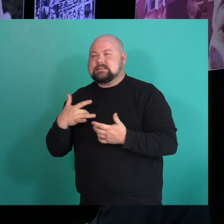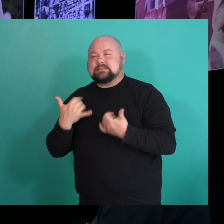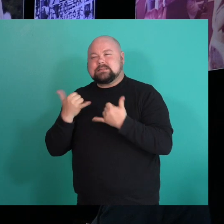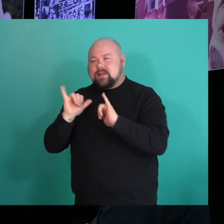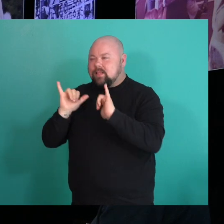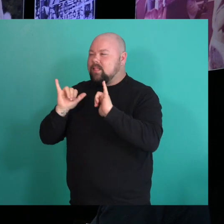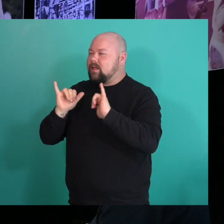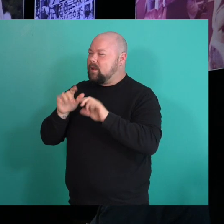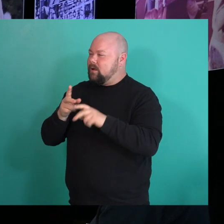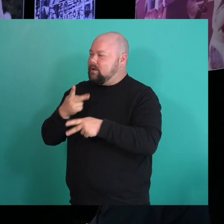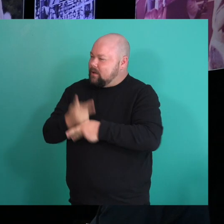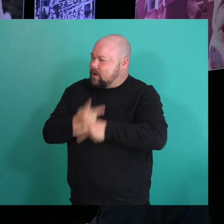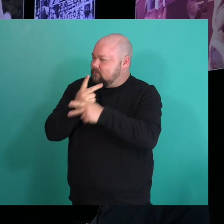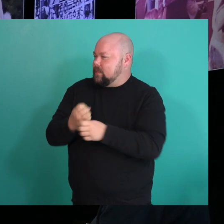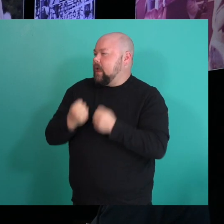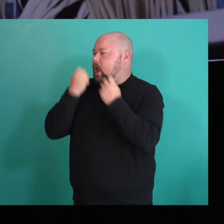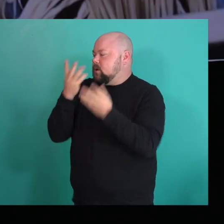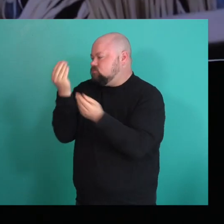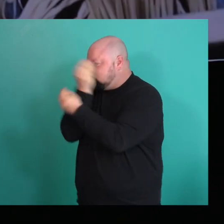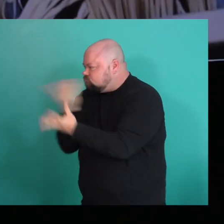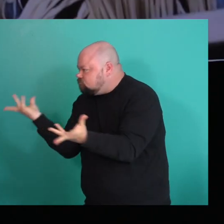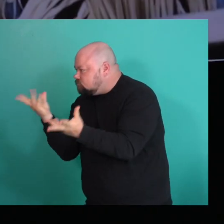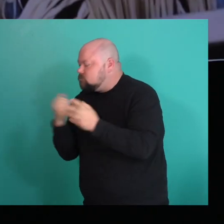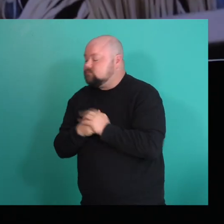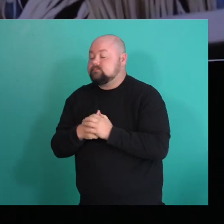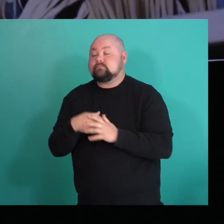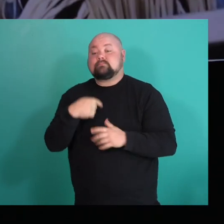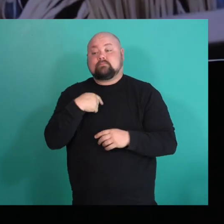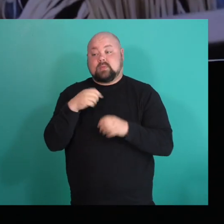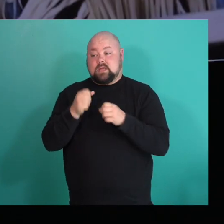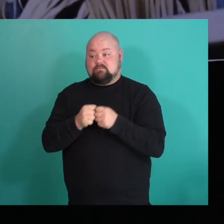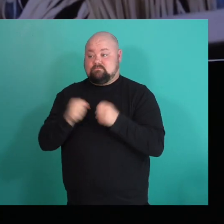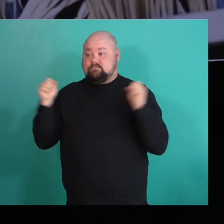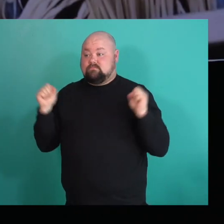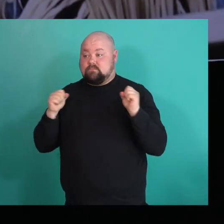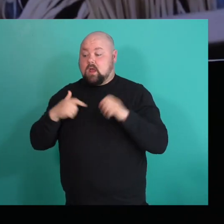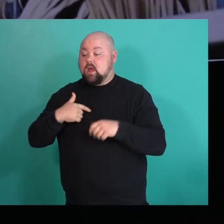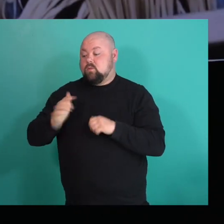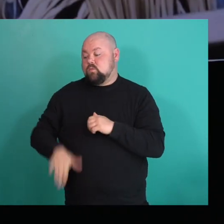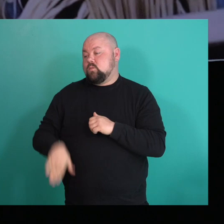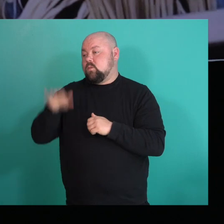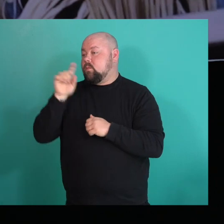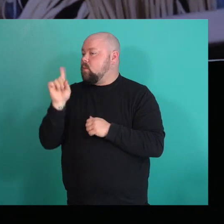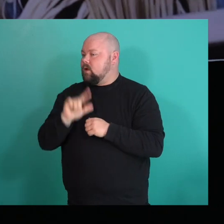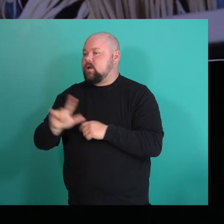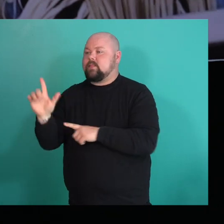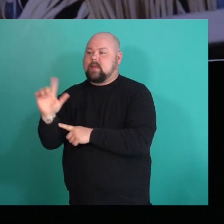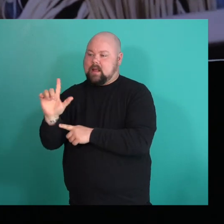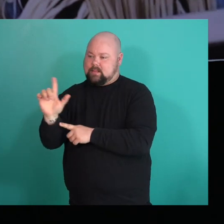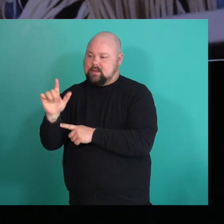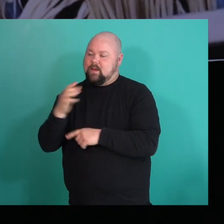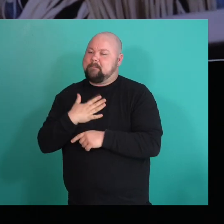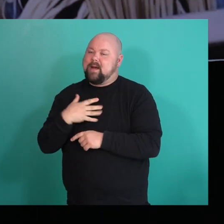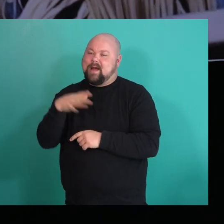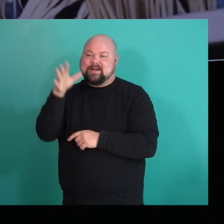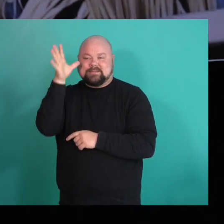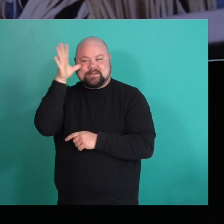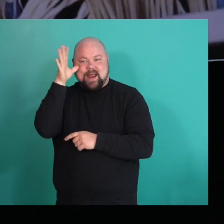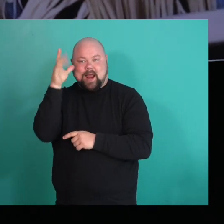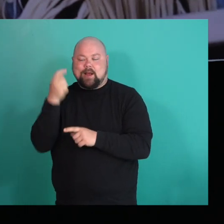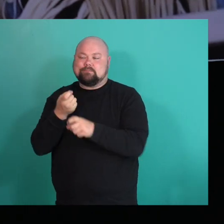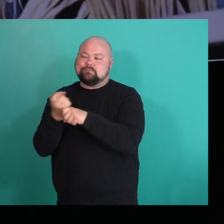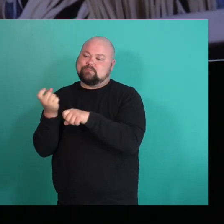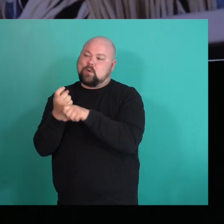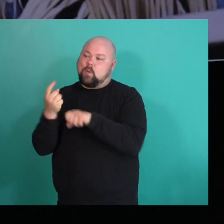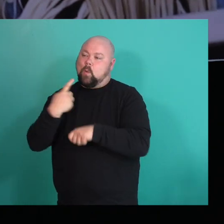But like, um, when I was coming out, like my school in, I grew up in Langley, my dad jokes, we were the first Chinese family to exist in